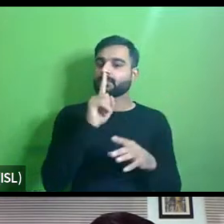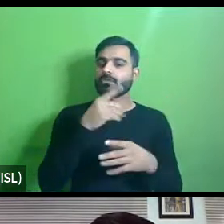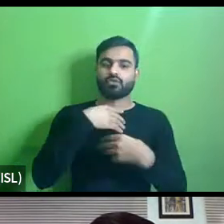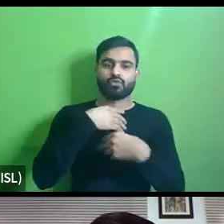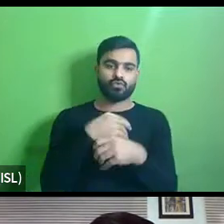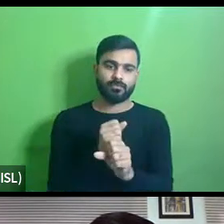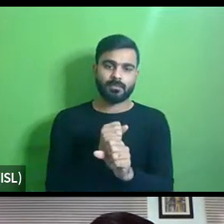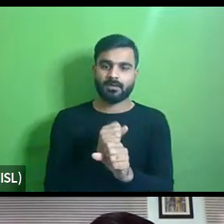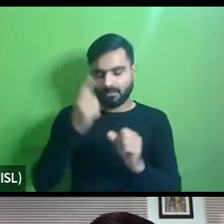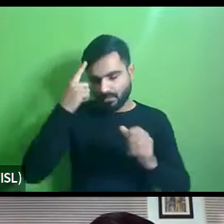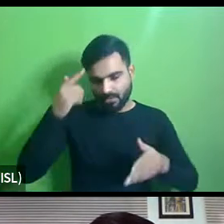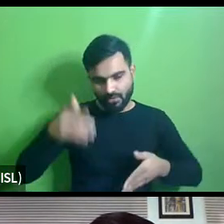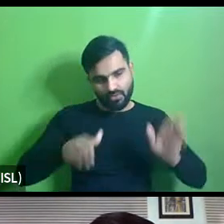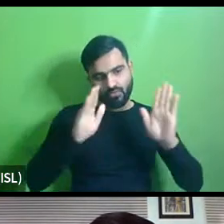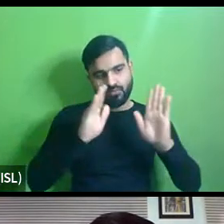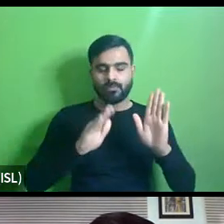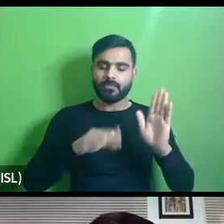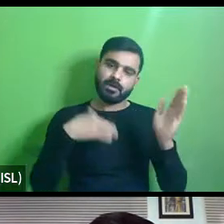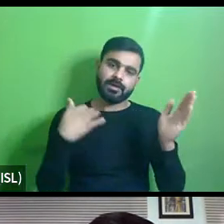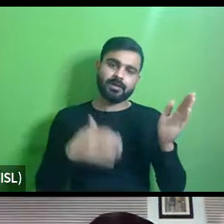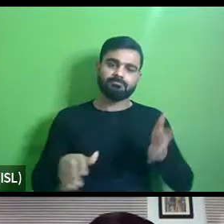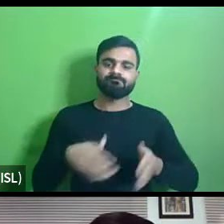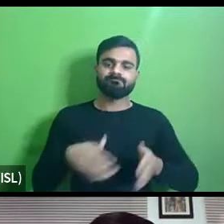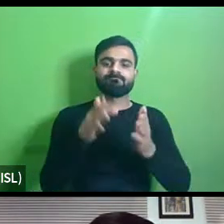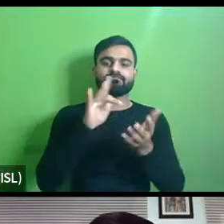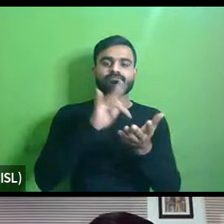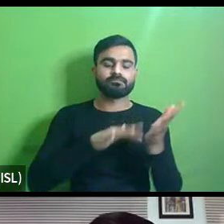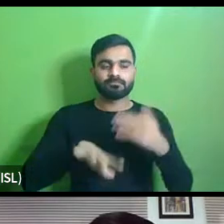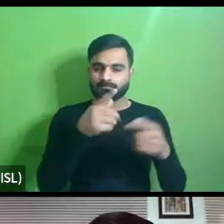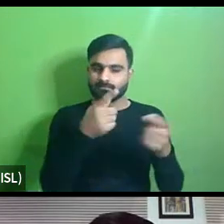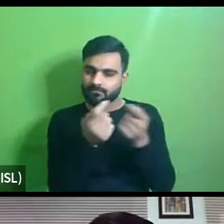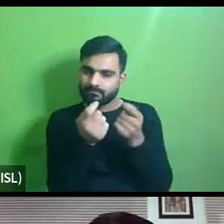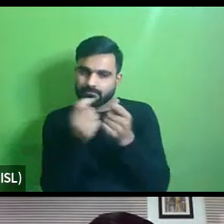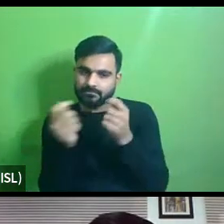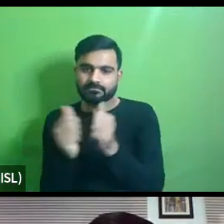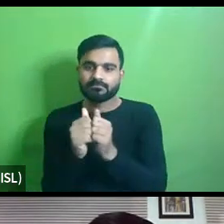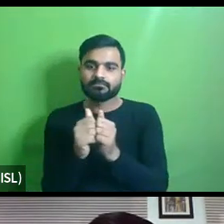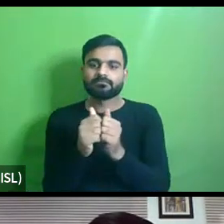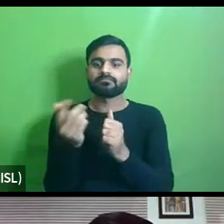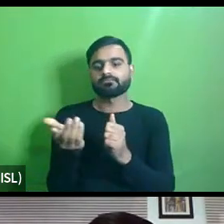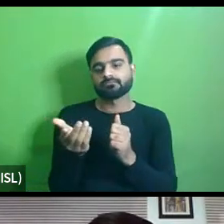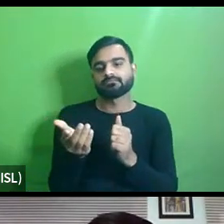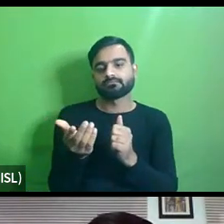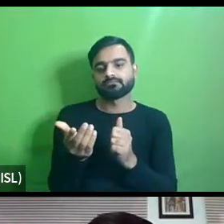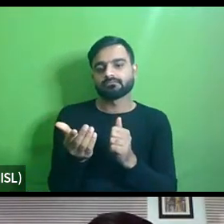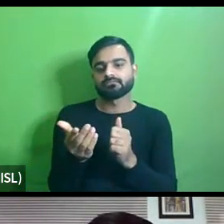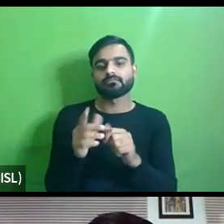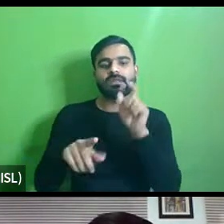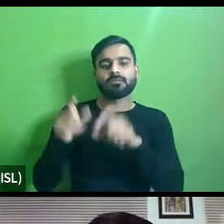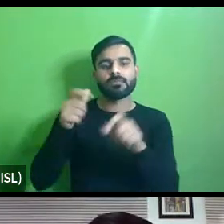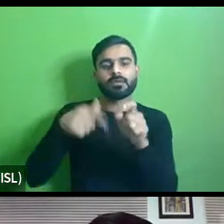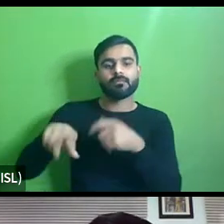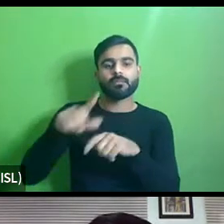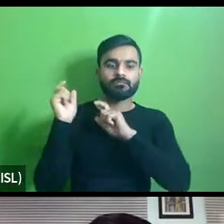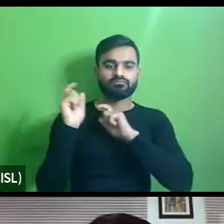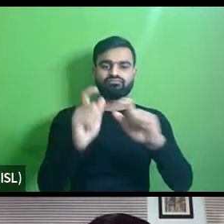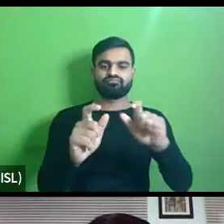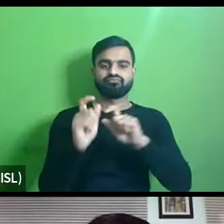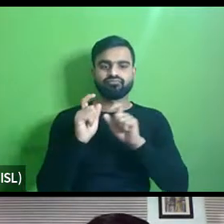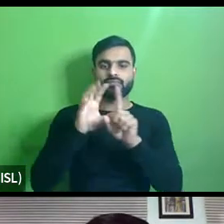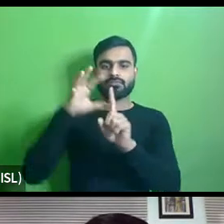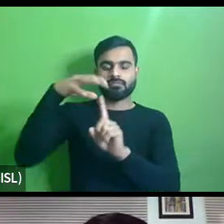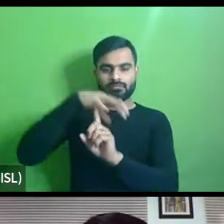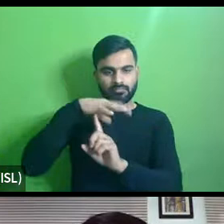the road department is making the streets but you know is there a coordination between the uh the public transport department